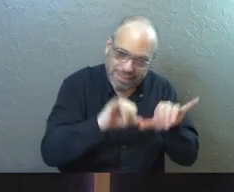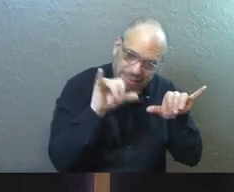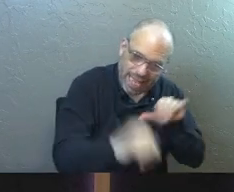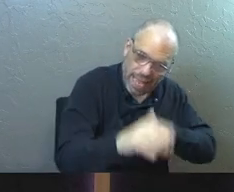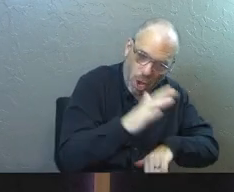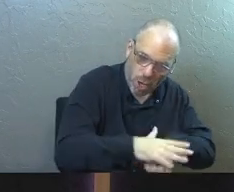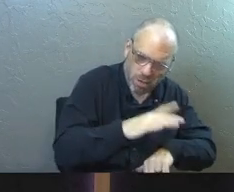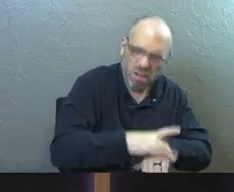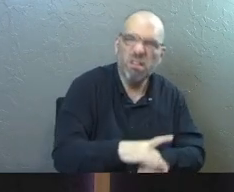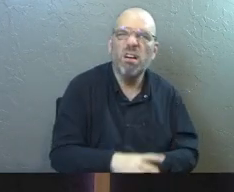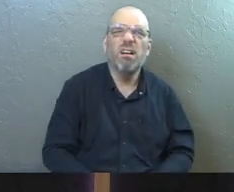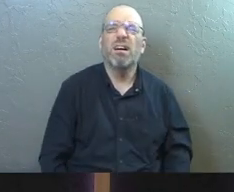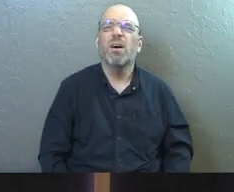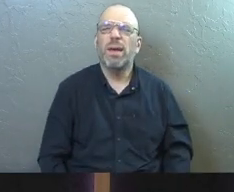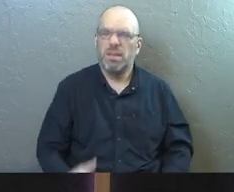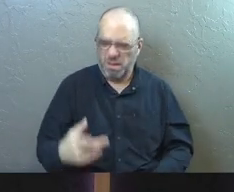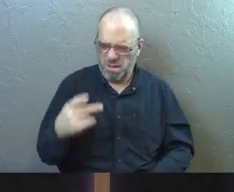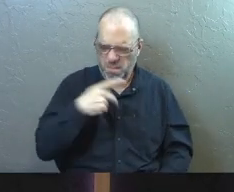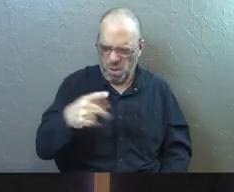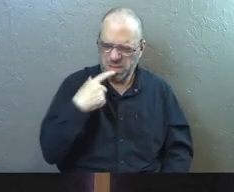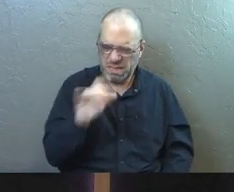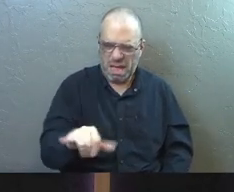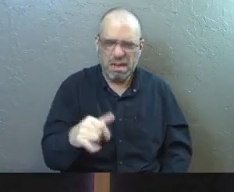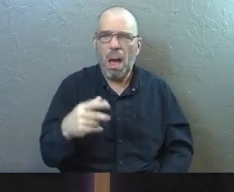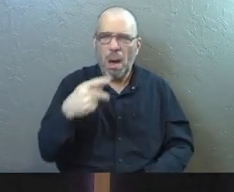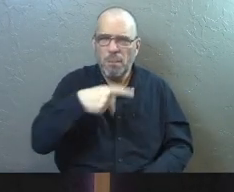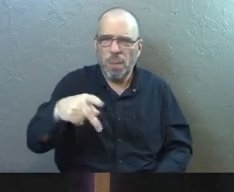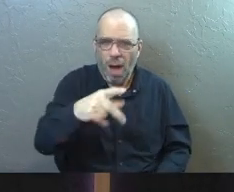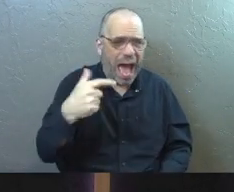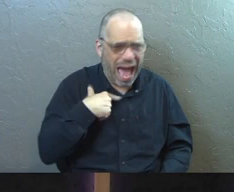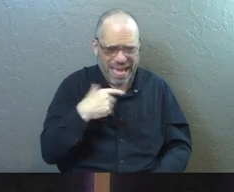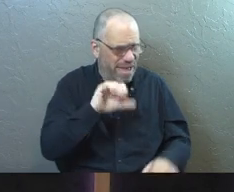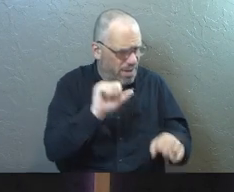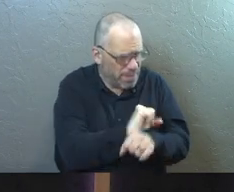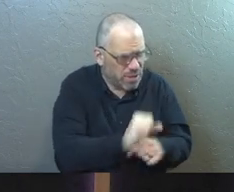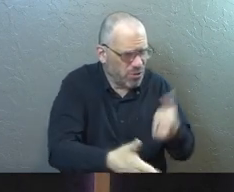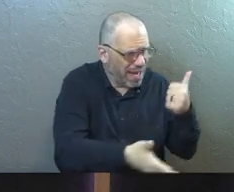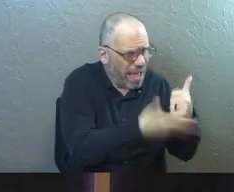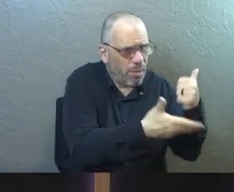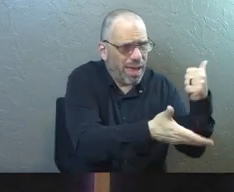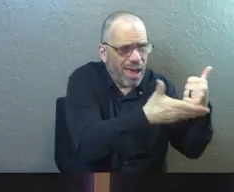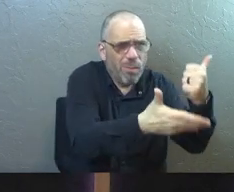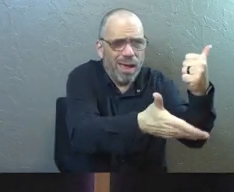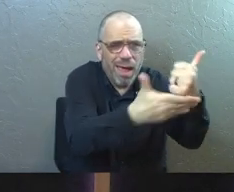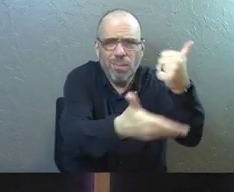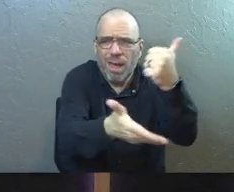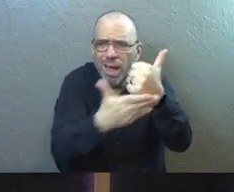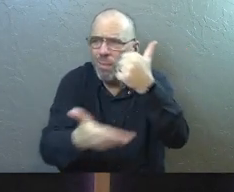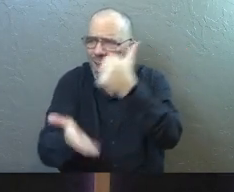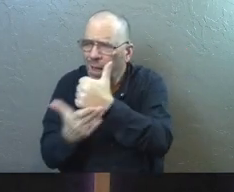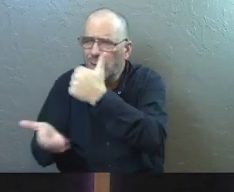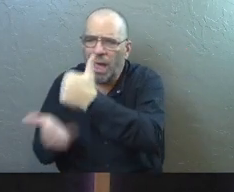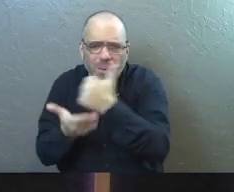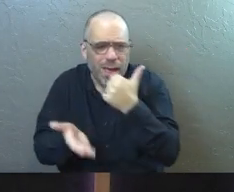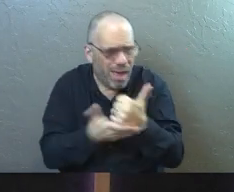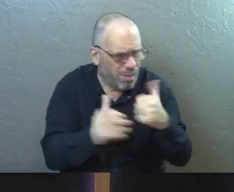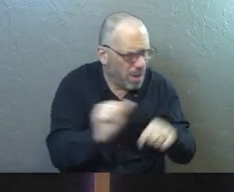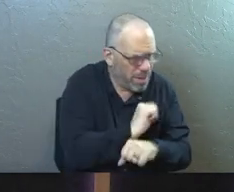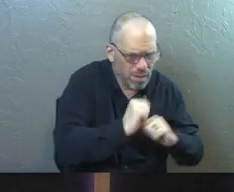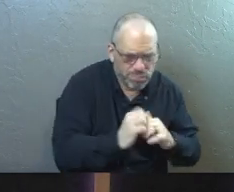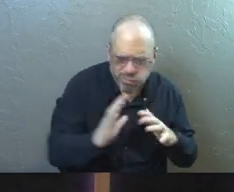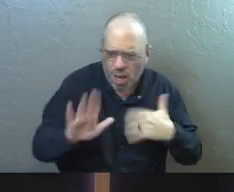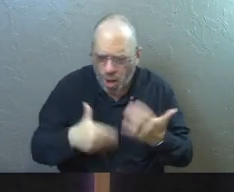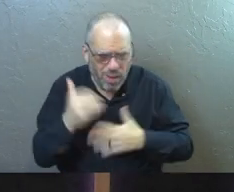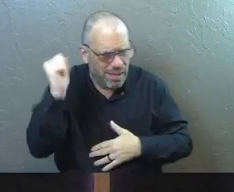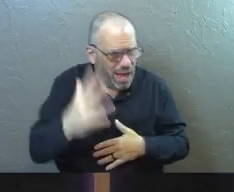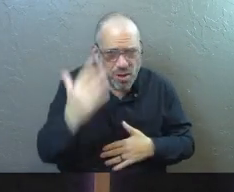continue to live. Now, why did Paul say that? He's like, because I've still got ministry to help people. And if I've still got ministry to help people